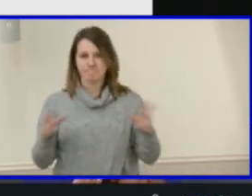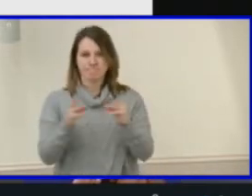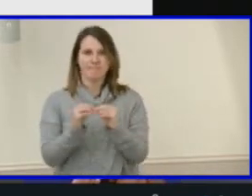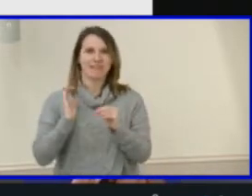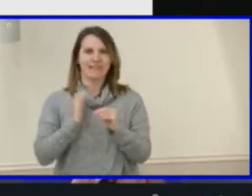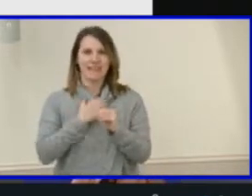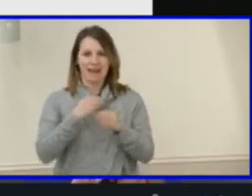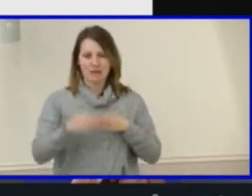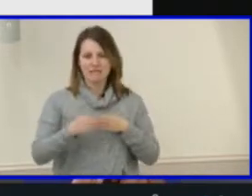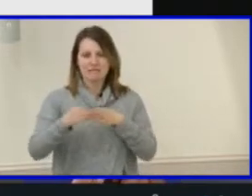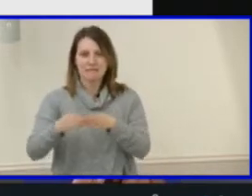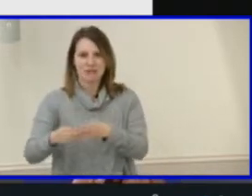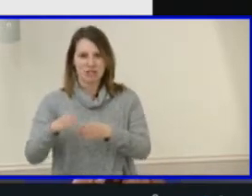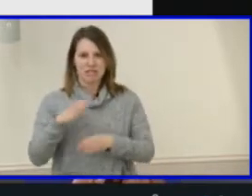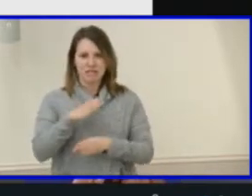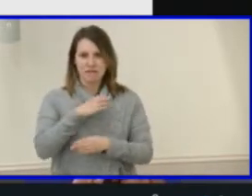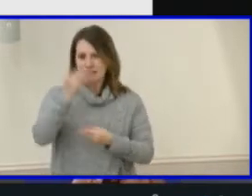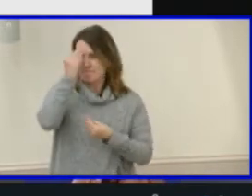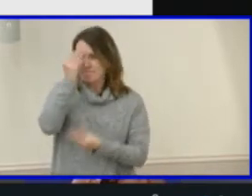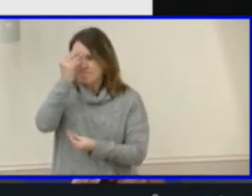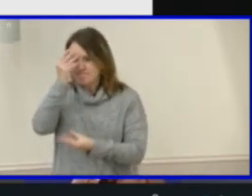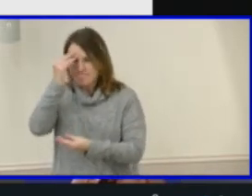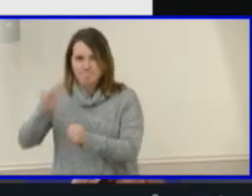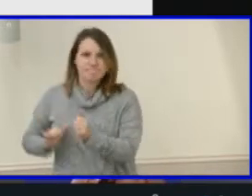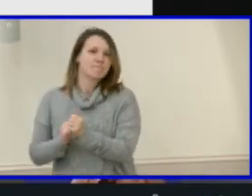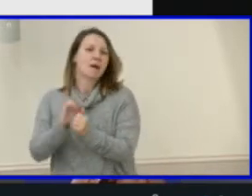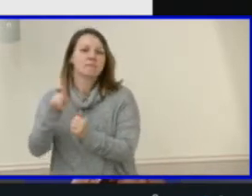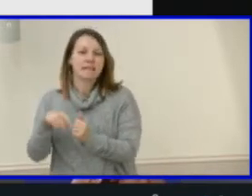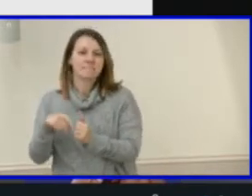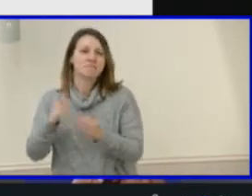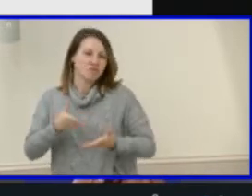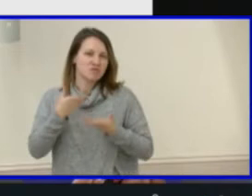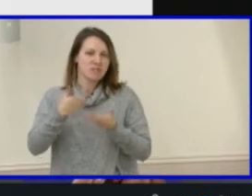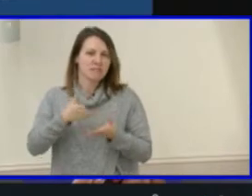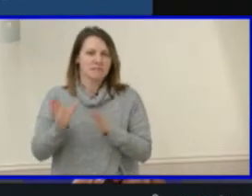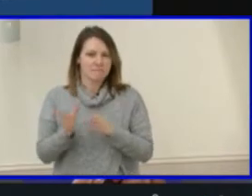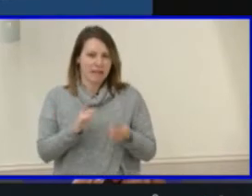to share work group updates and suggested plan revisions.